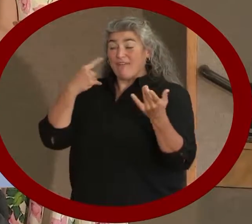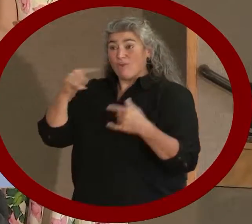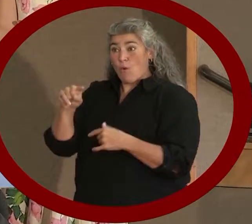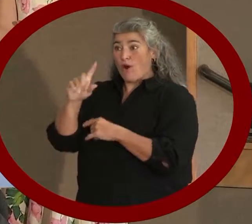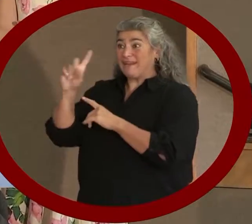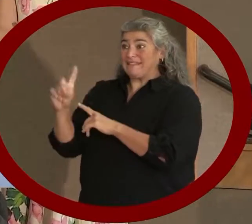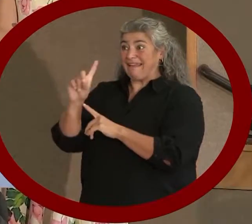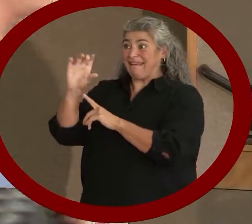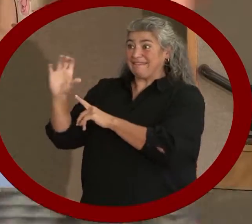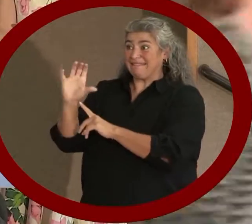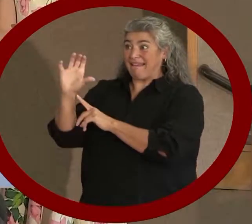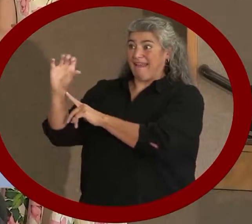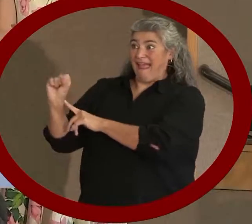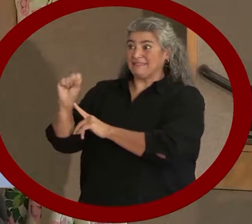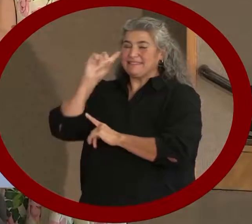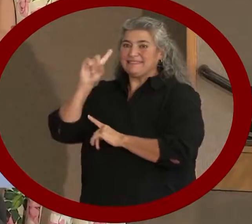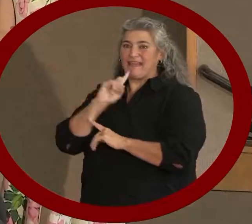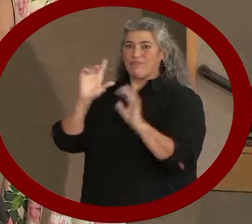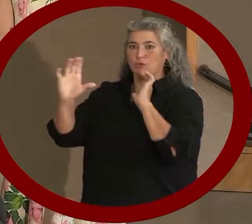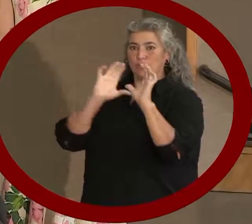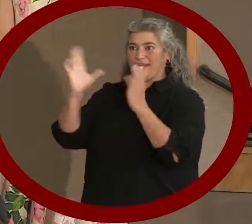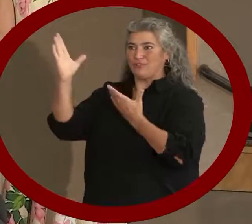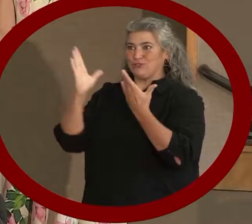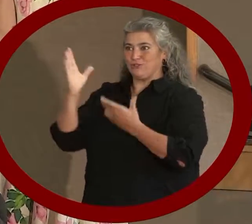Deaf Communications Services.